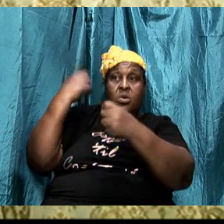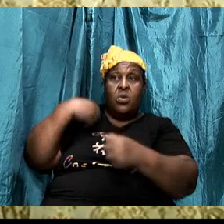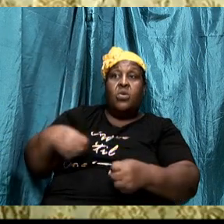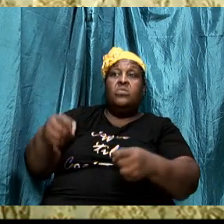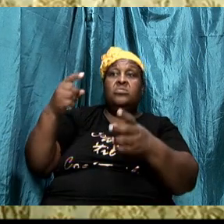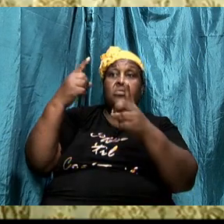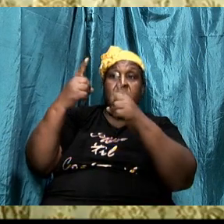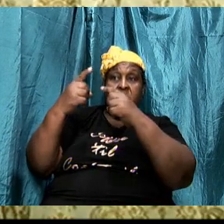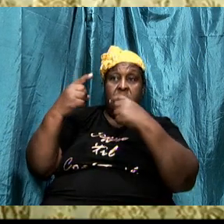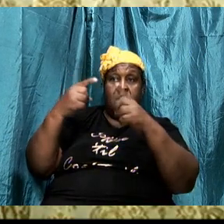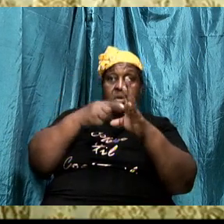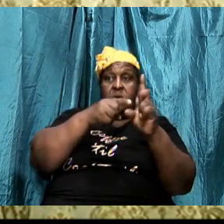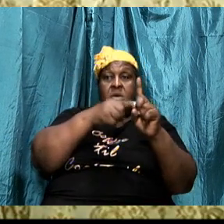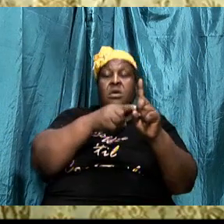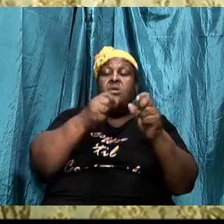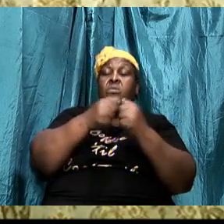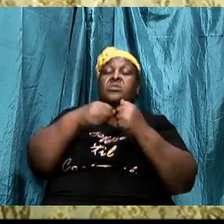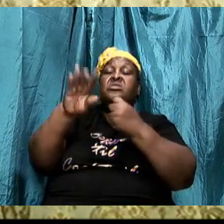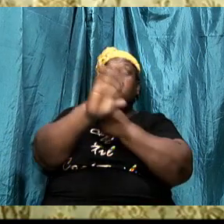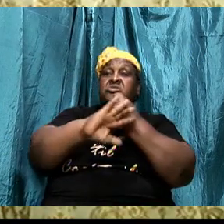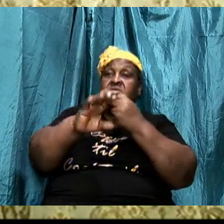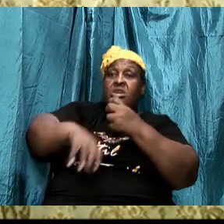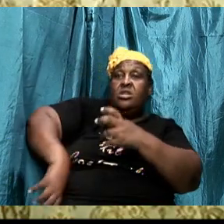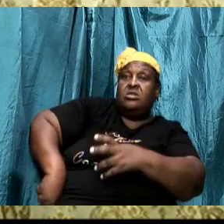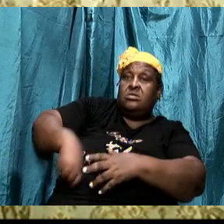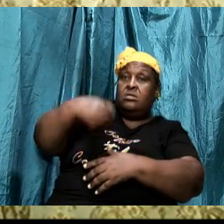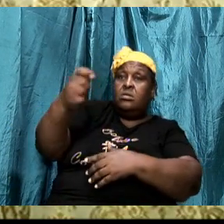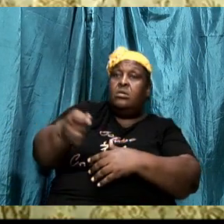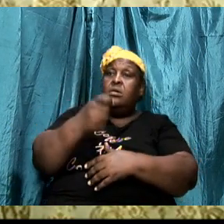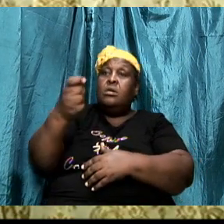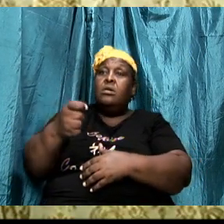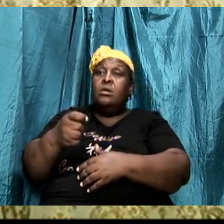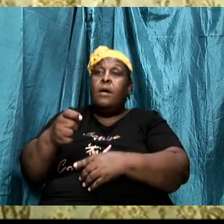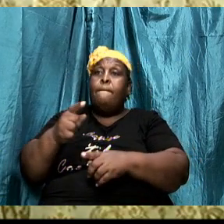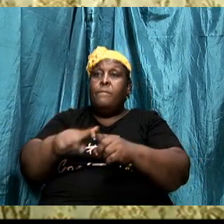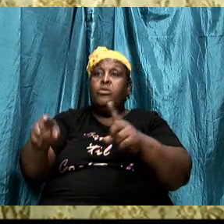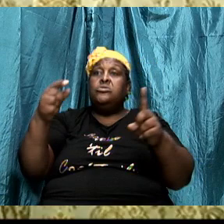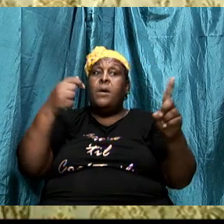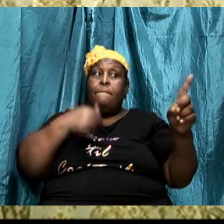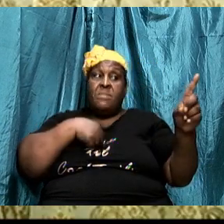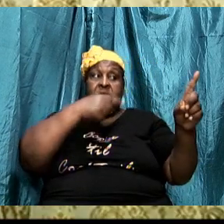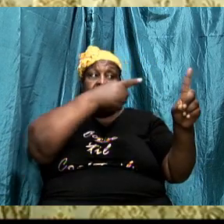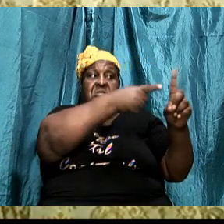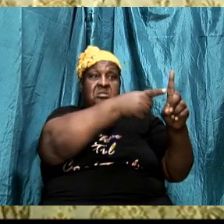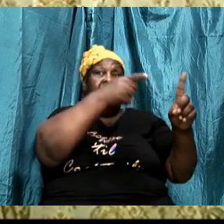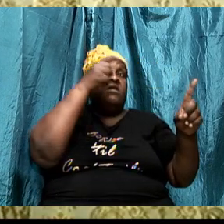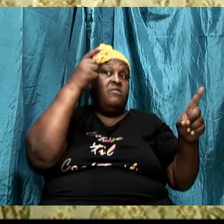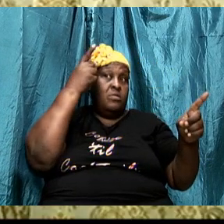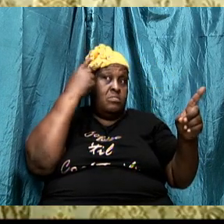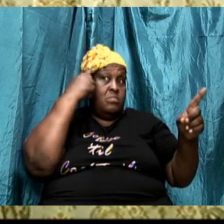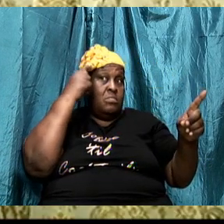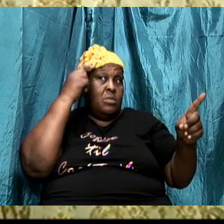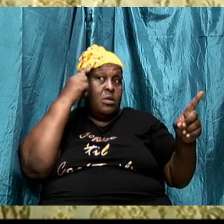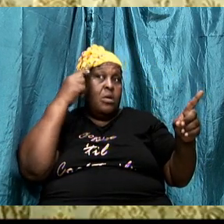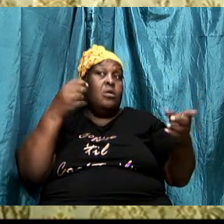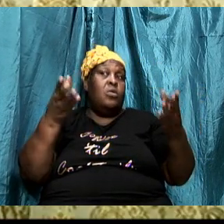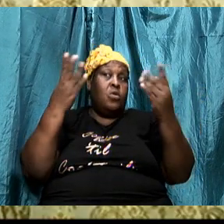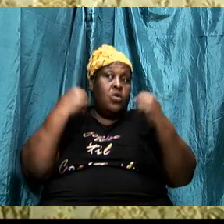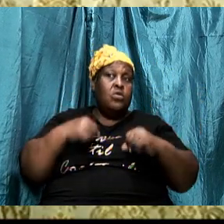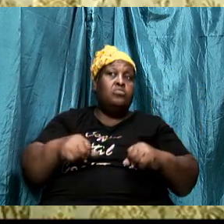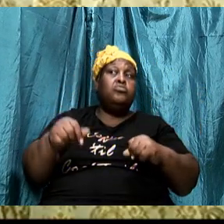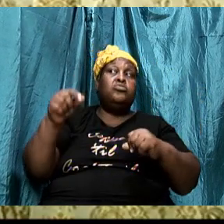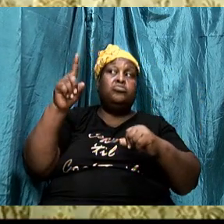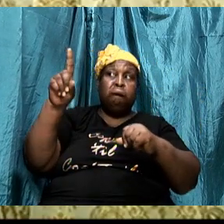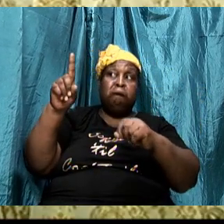a shield, but I come to you in the name of the Lord of hosts, the God of the